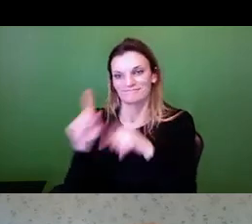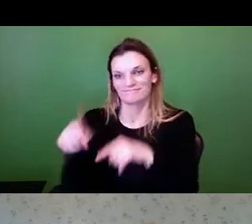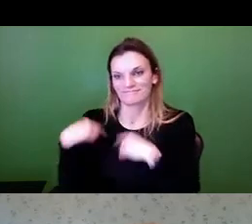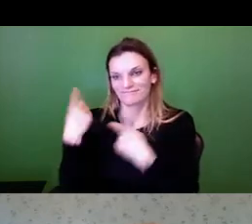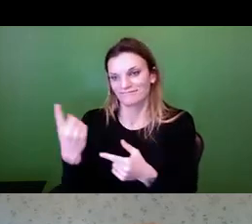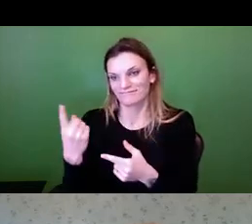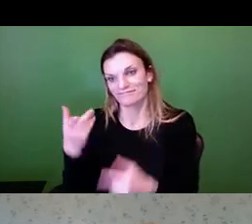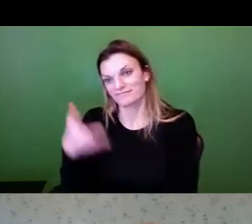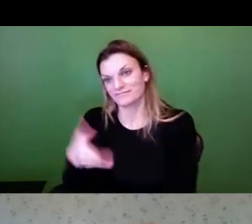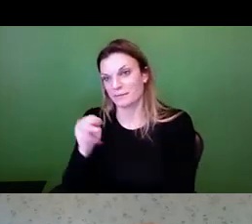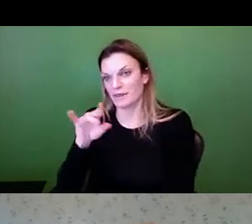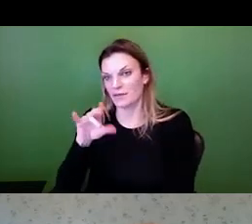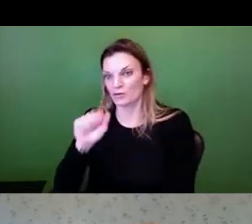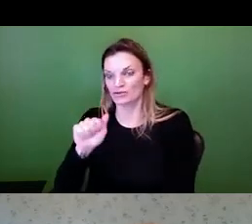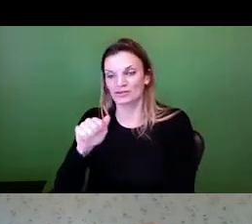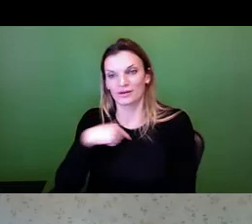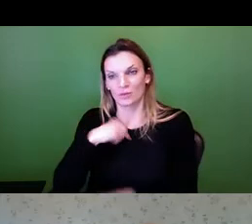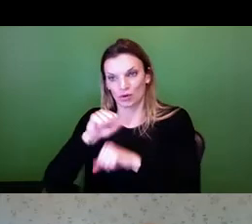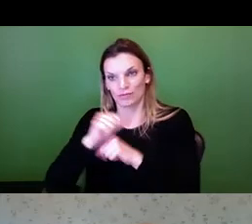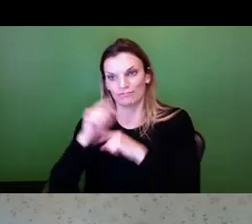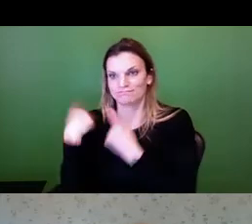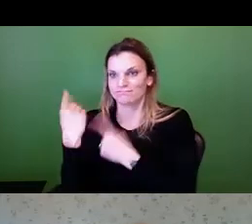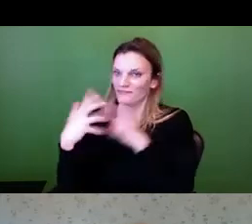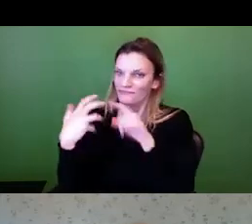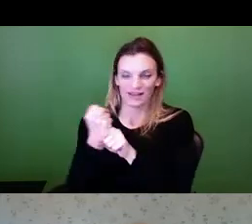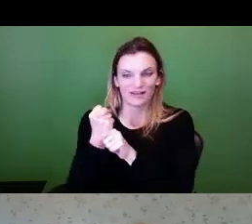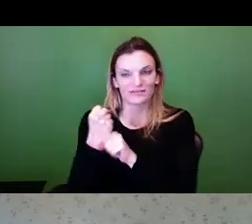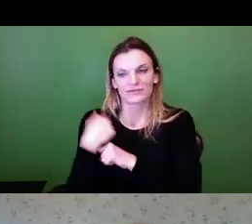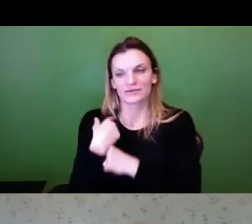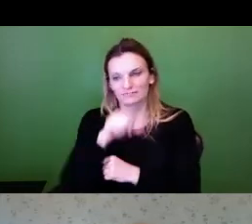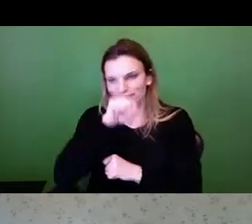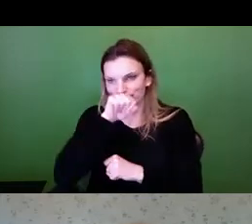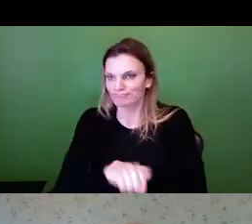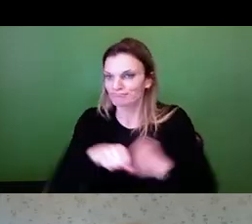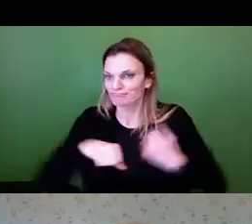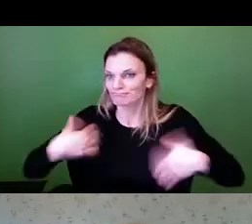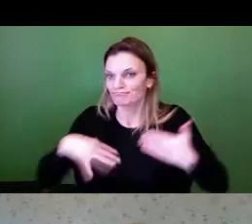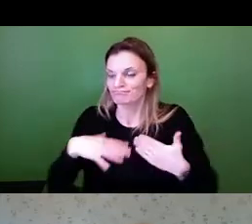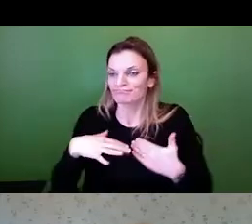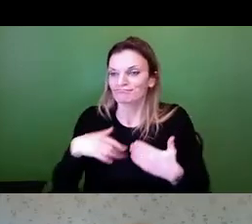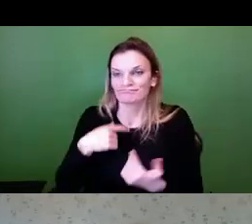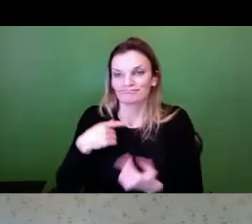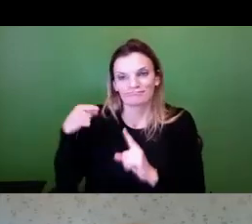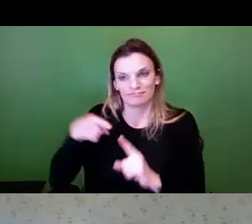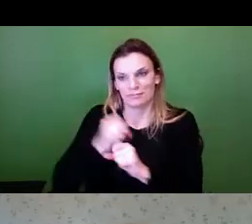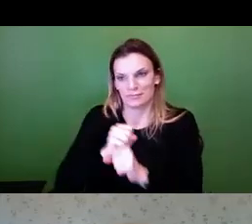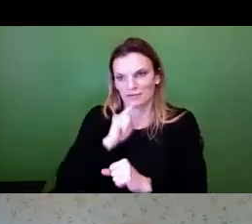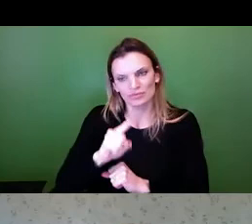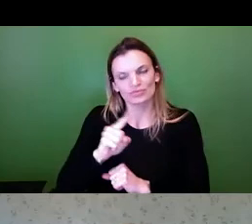half years now and just love it. I love our mission and all we do to help keep Michigan workers safe